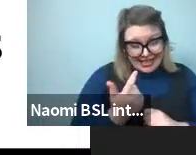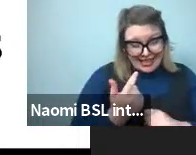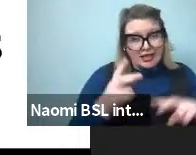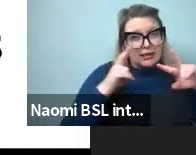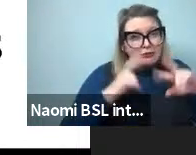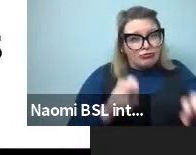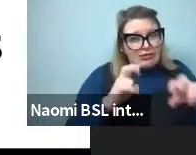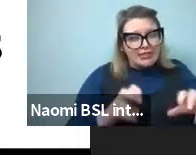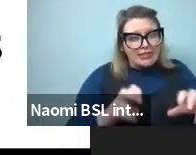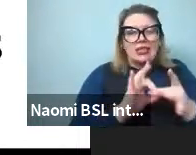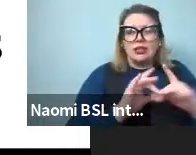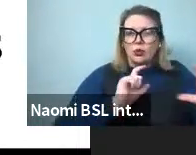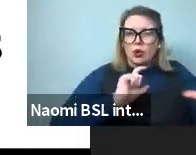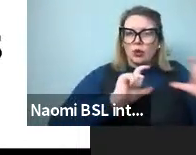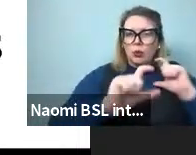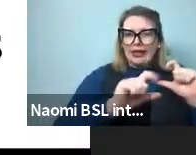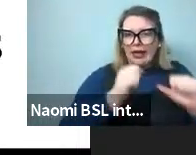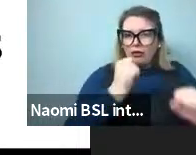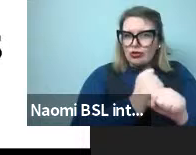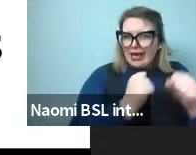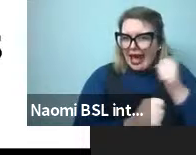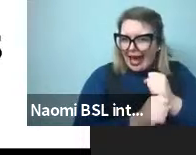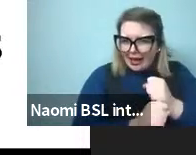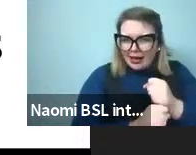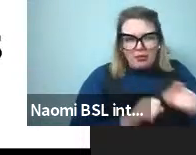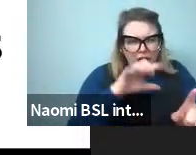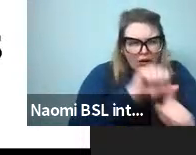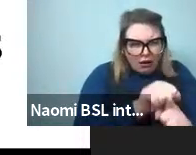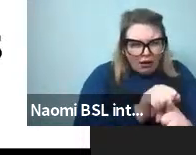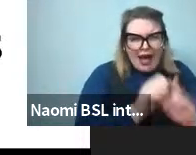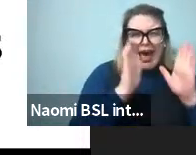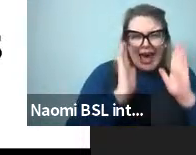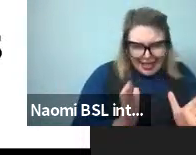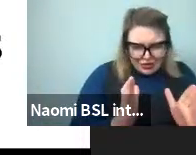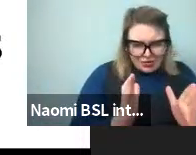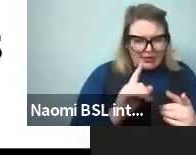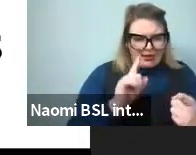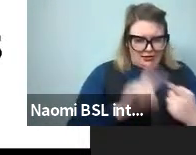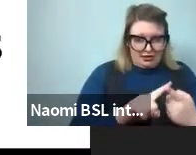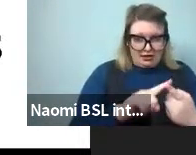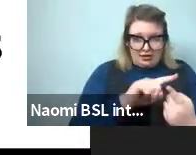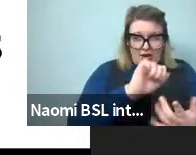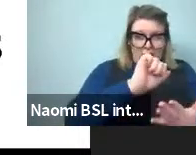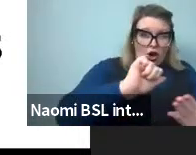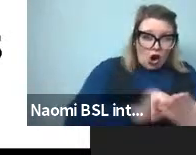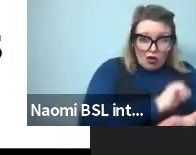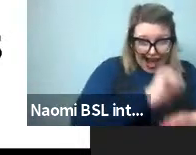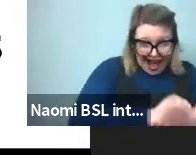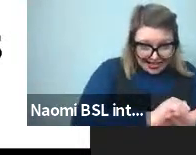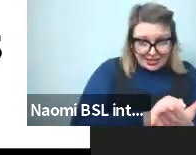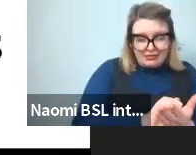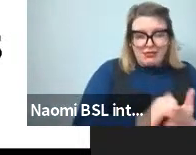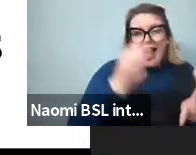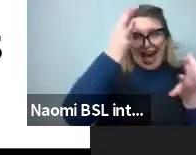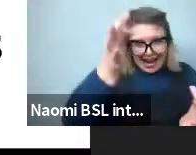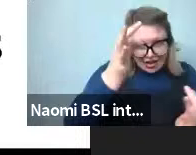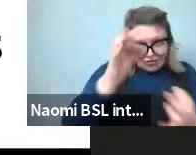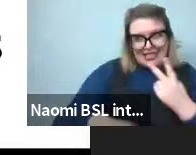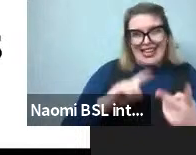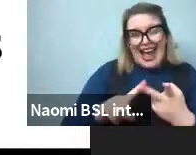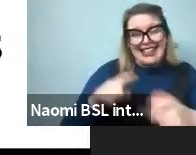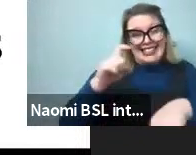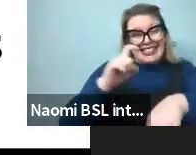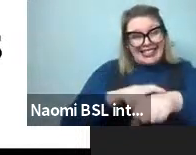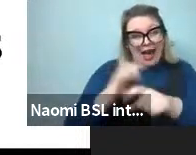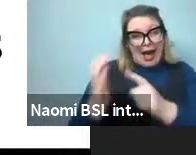game experimentally and found that there needs to be pressure on both being correct accuracy and time, doing it quickly in order for